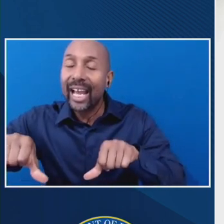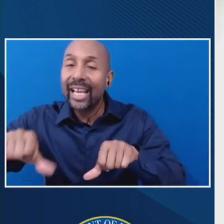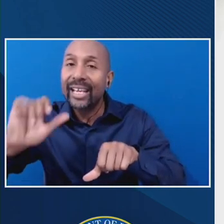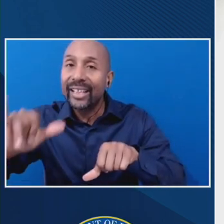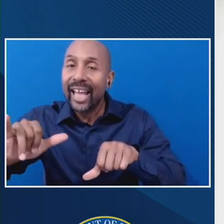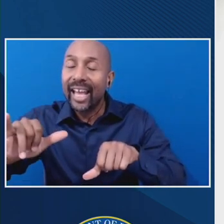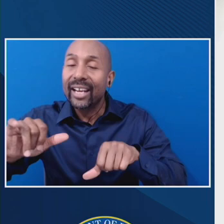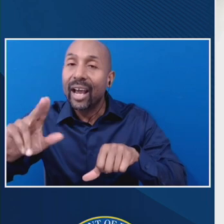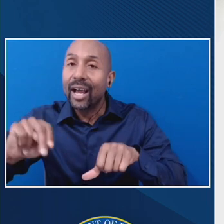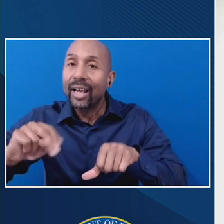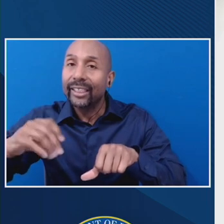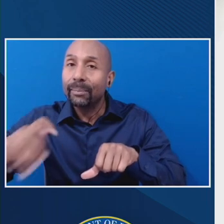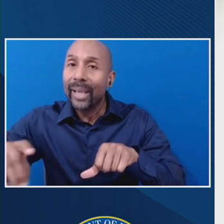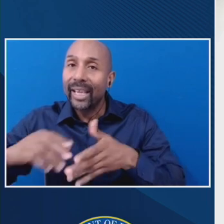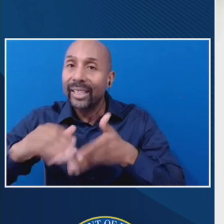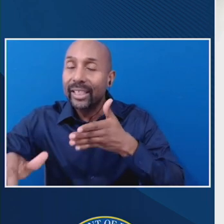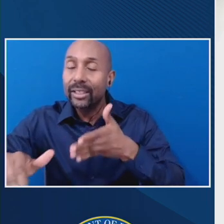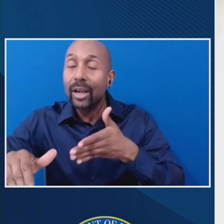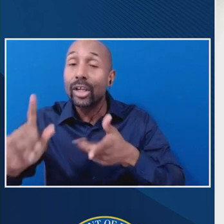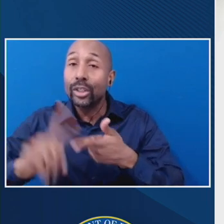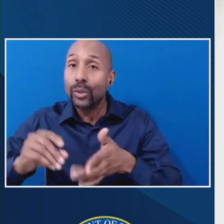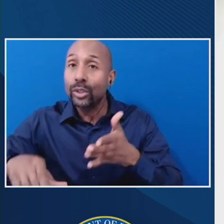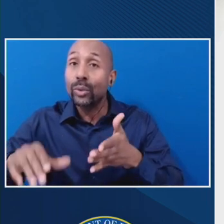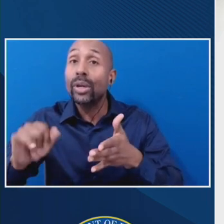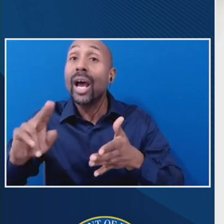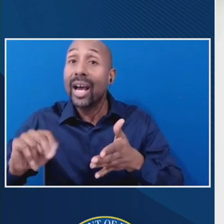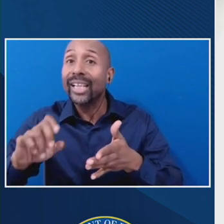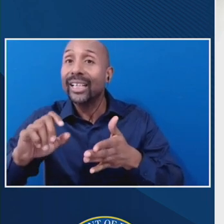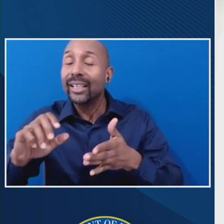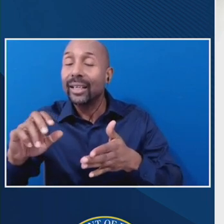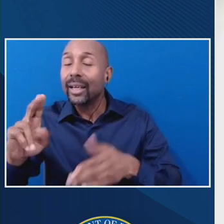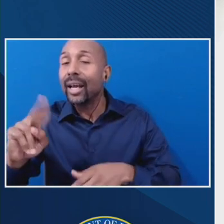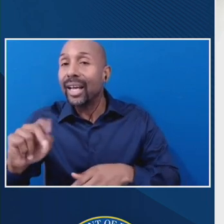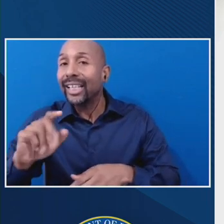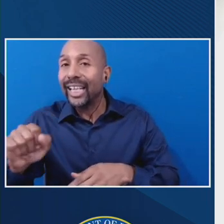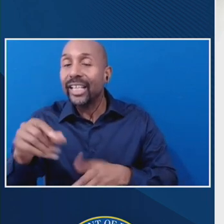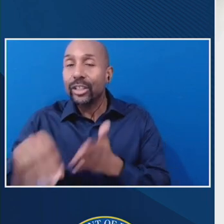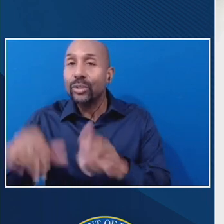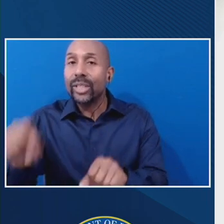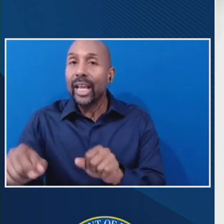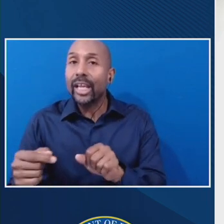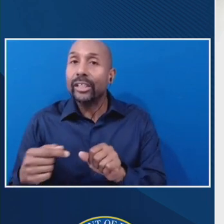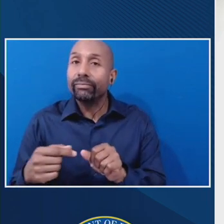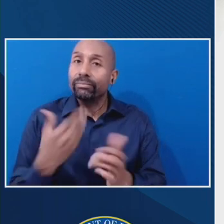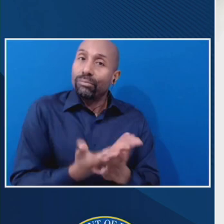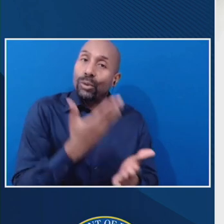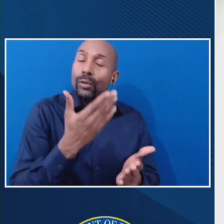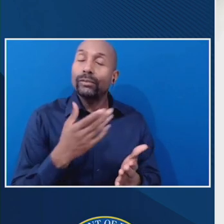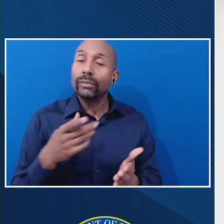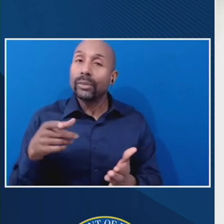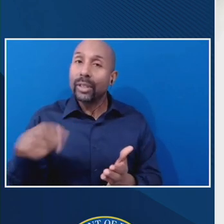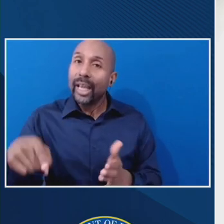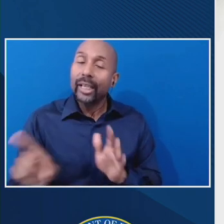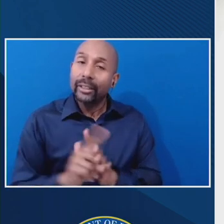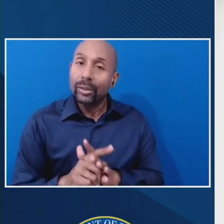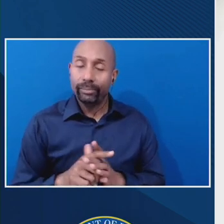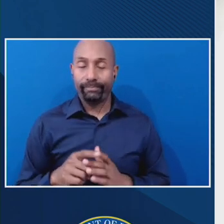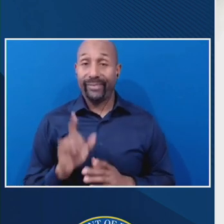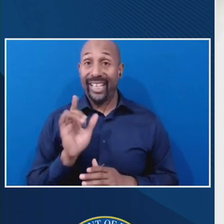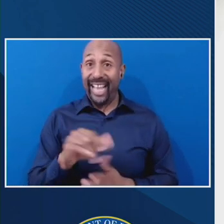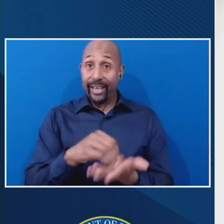provide documentation showing that they were in fact at the school. That kind of documentation is very hard to get from online institutions.